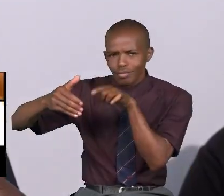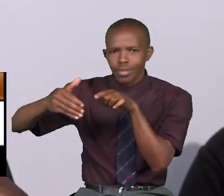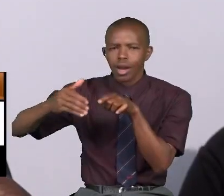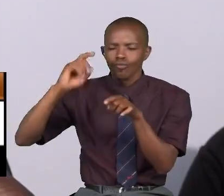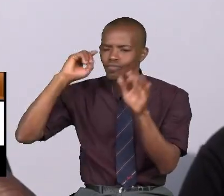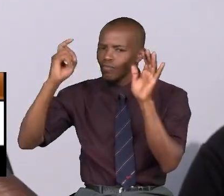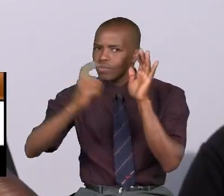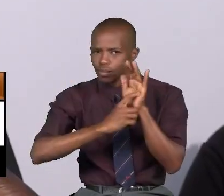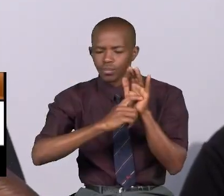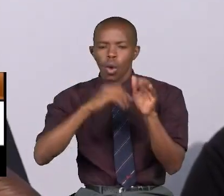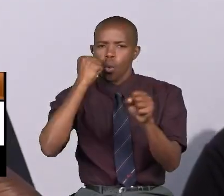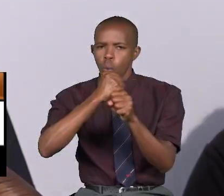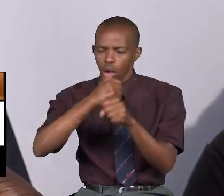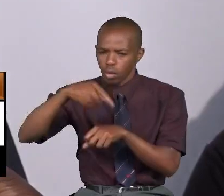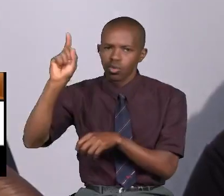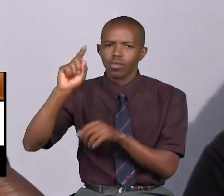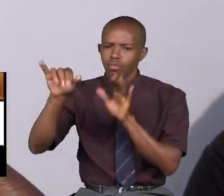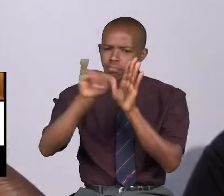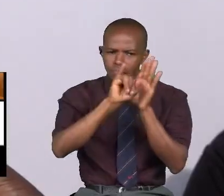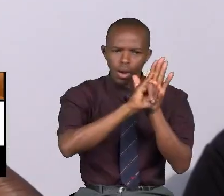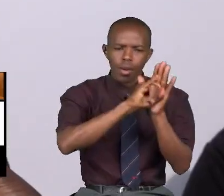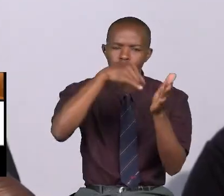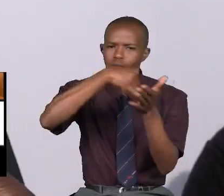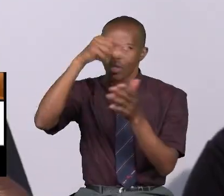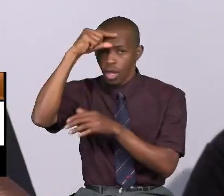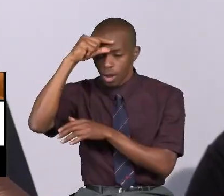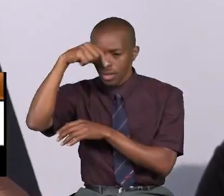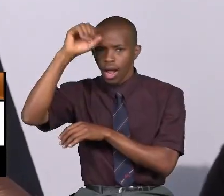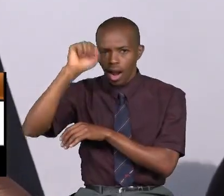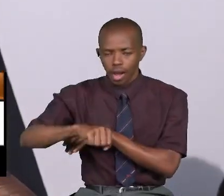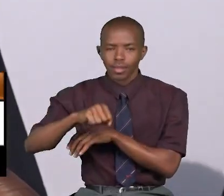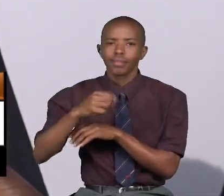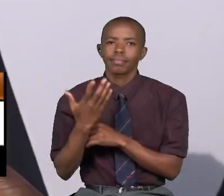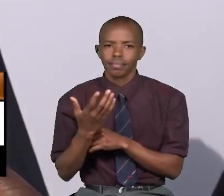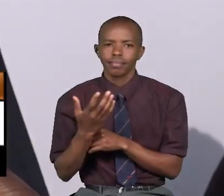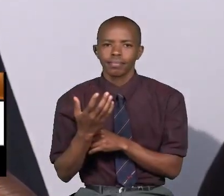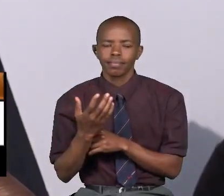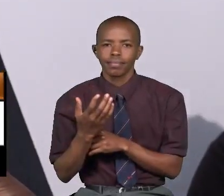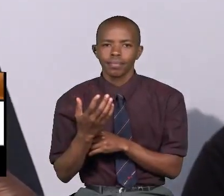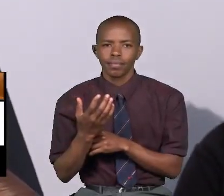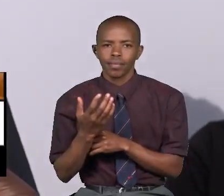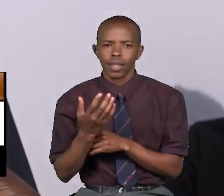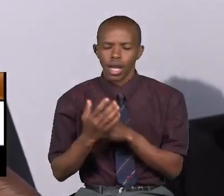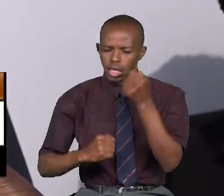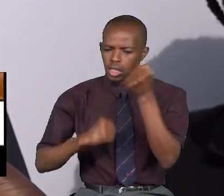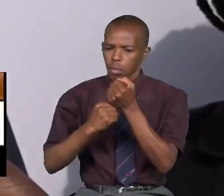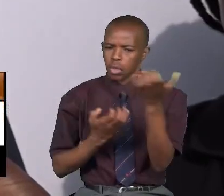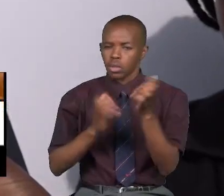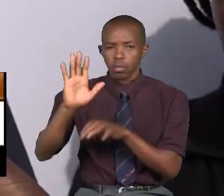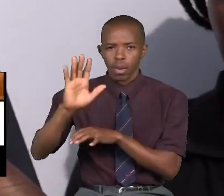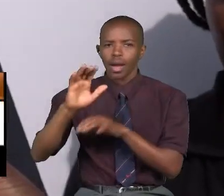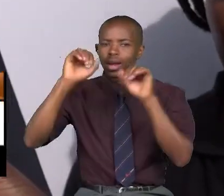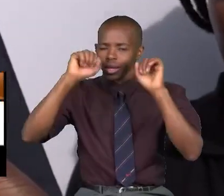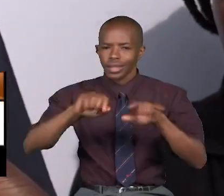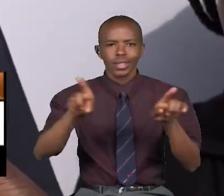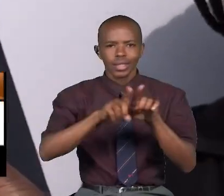recognized We want them to be identified with the government So that they can be able to boost their businesses So that they